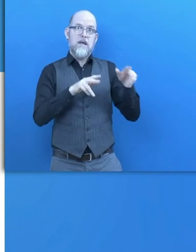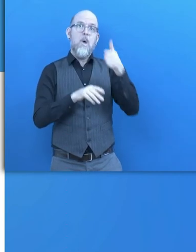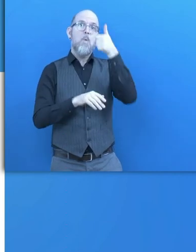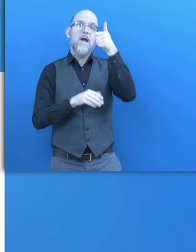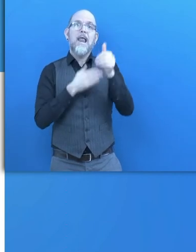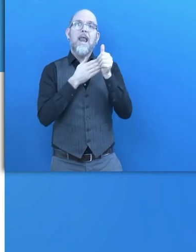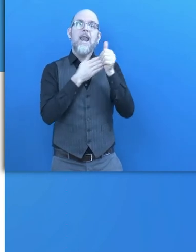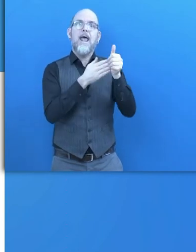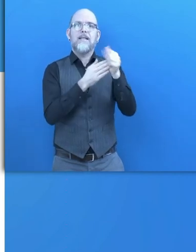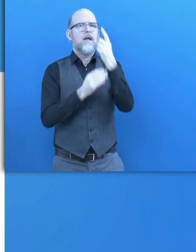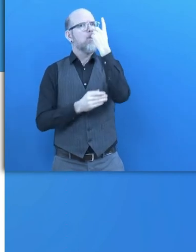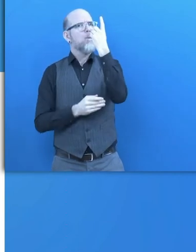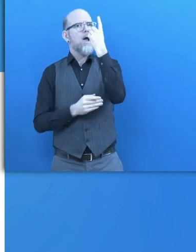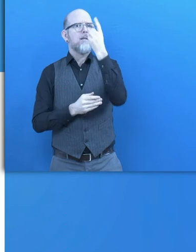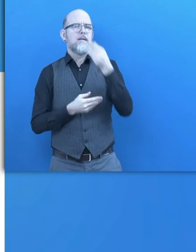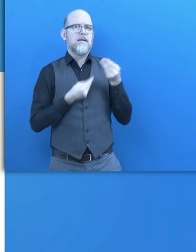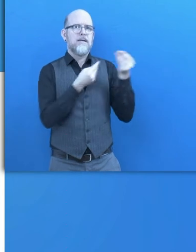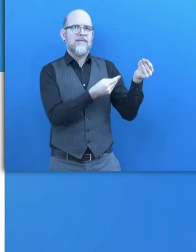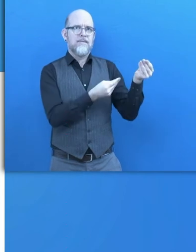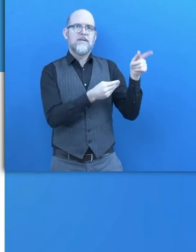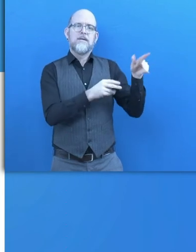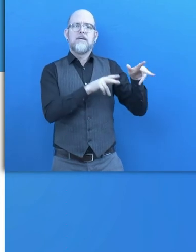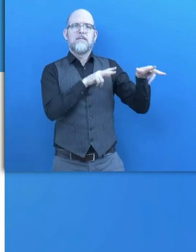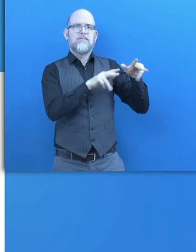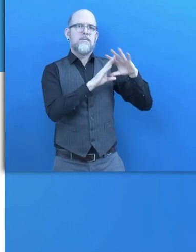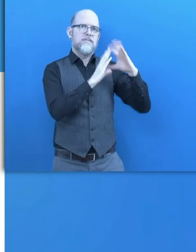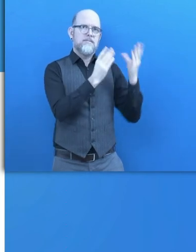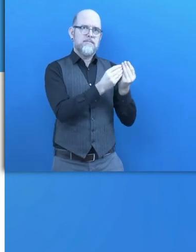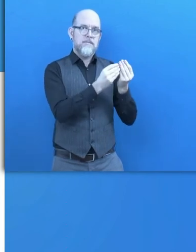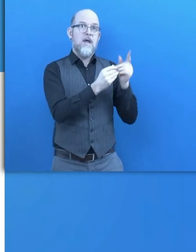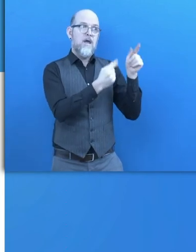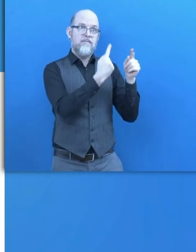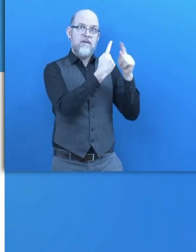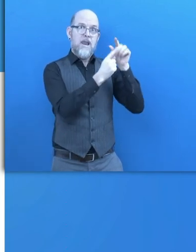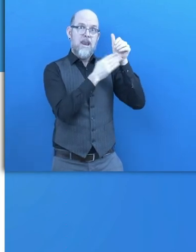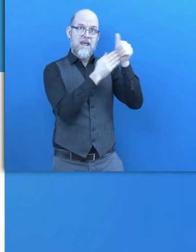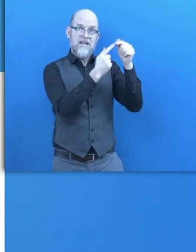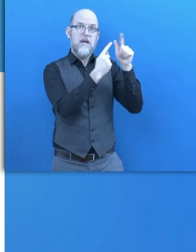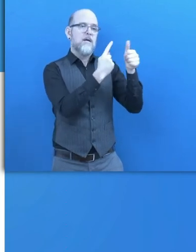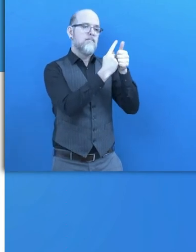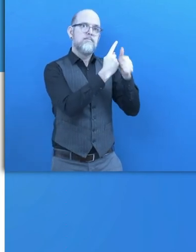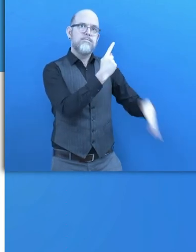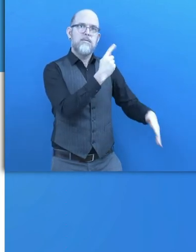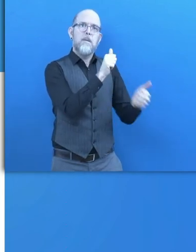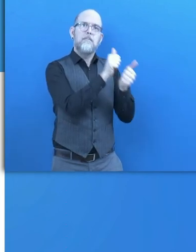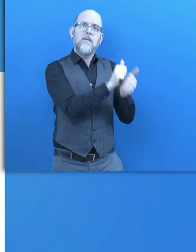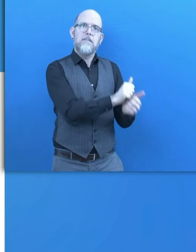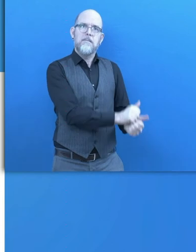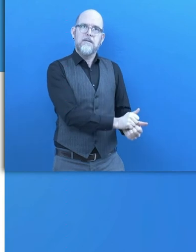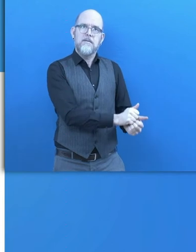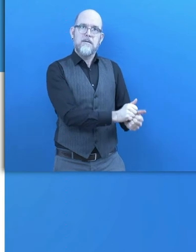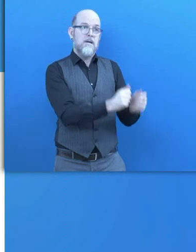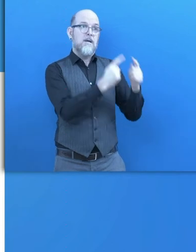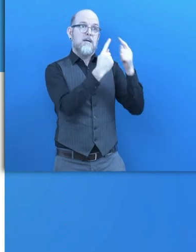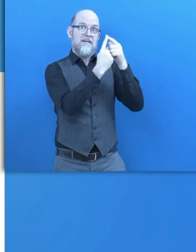And we can have multiple partners that are providing and curating content on